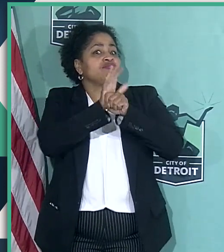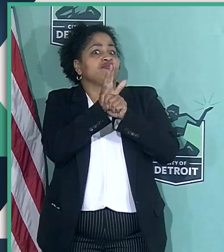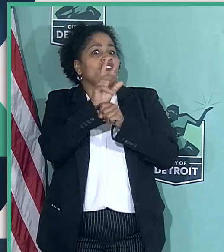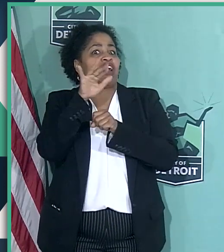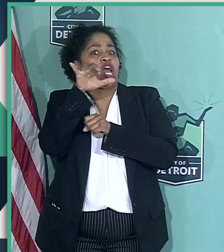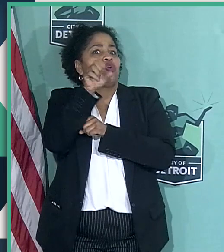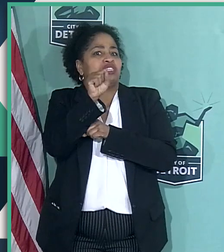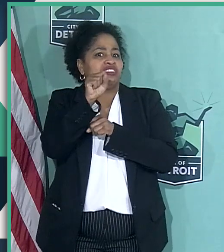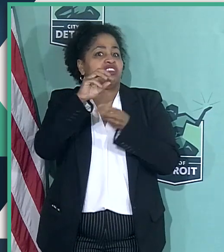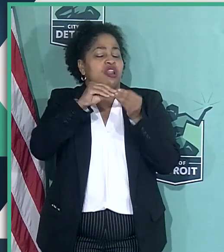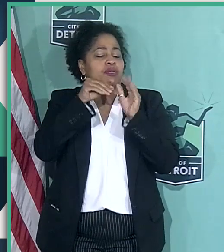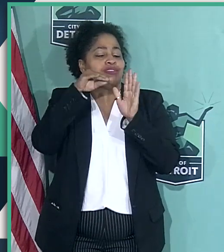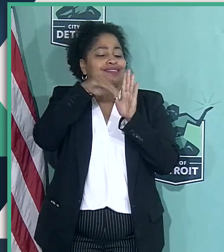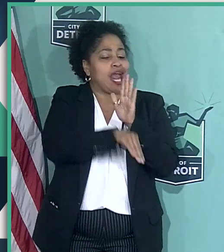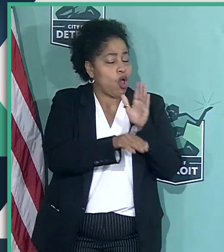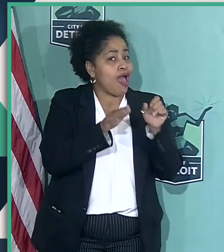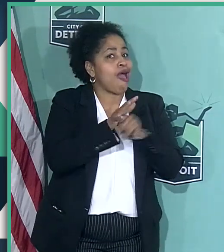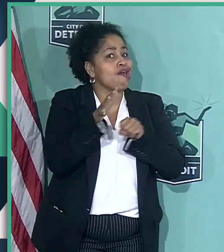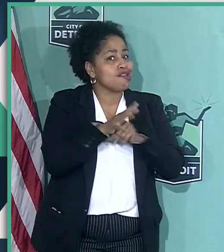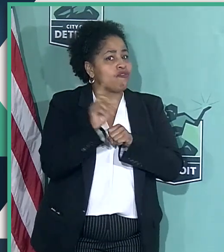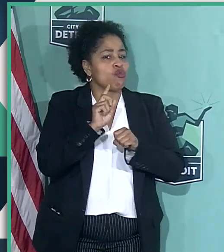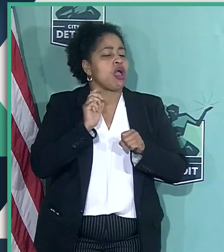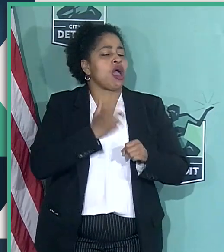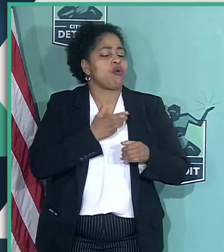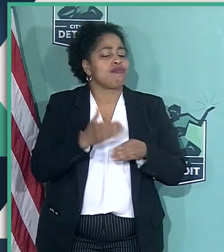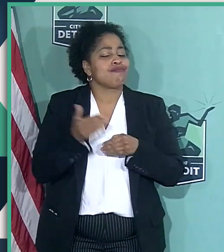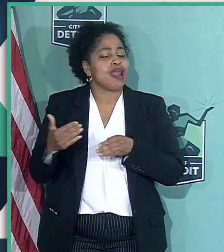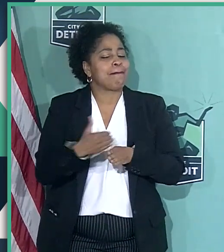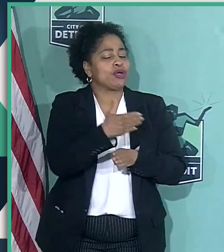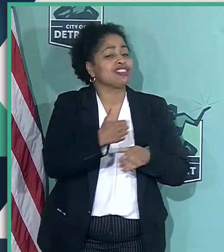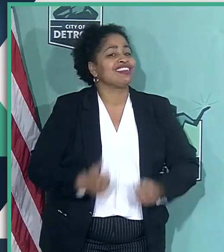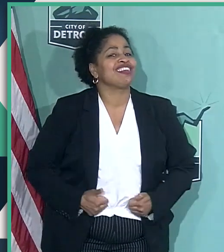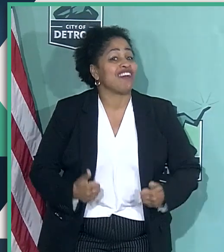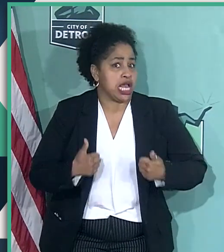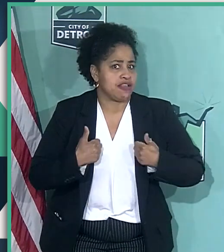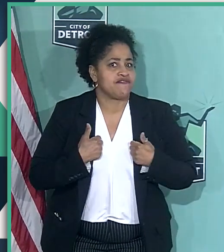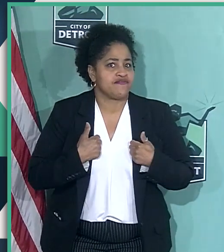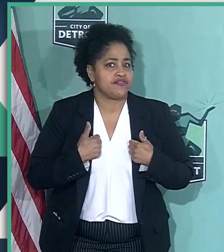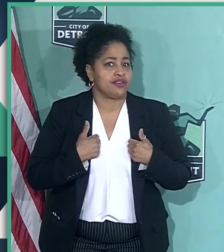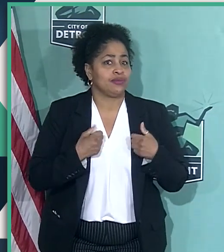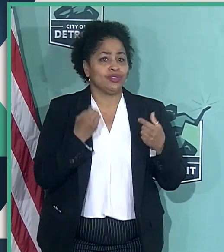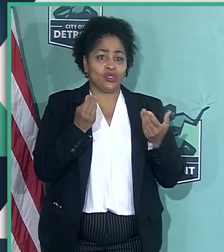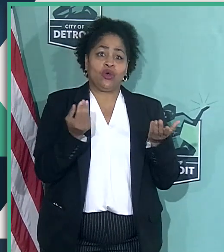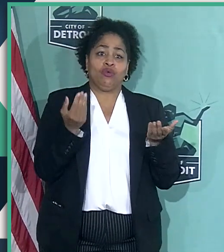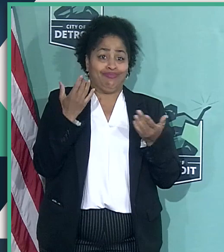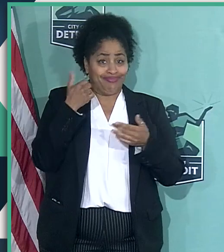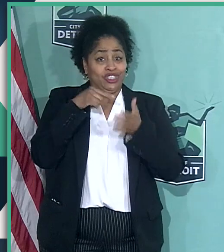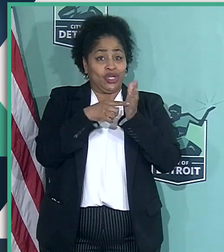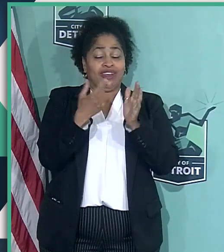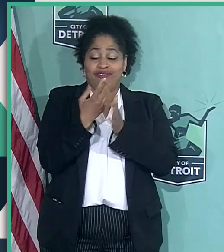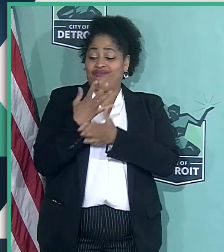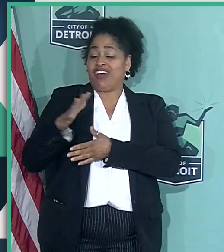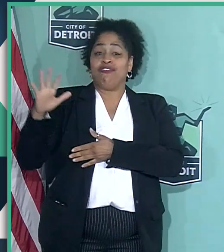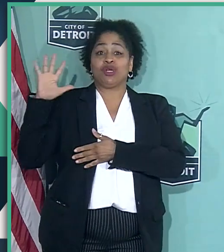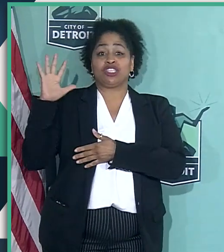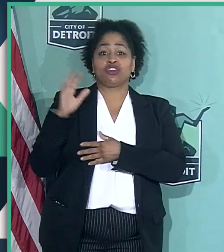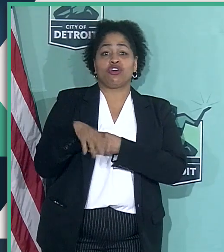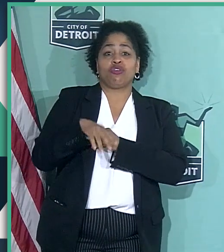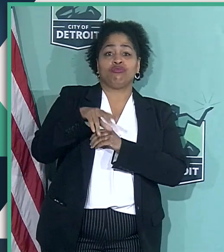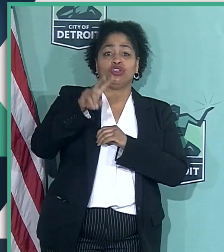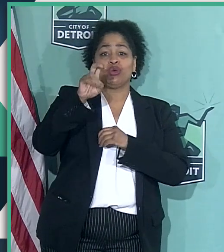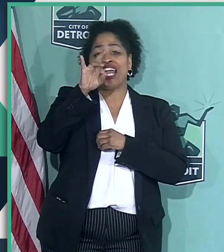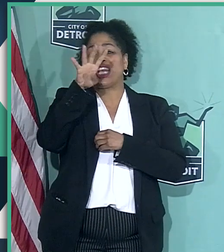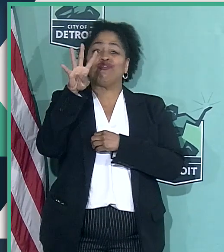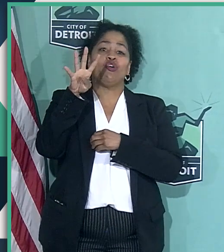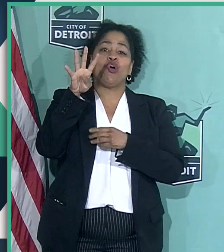that our neighbors are surviving it? so, again, I continue to show you, five weeks ago, 284 deaths when